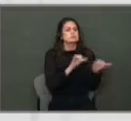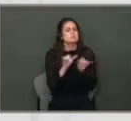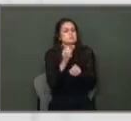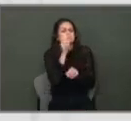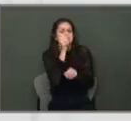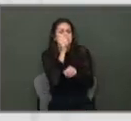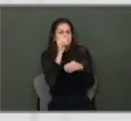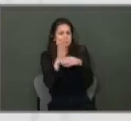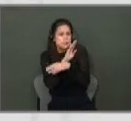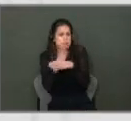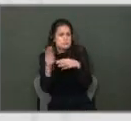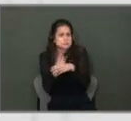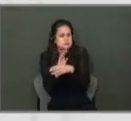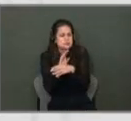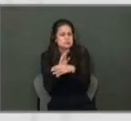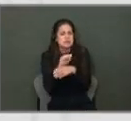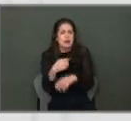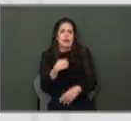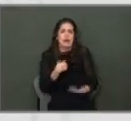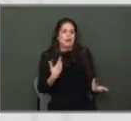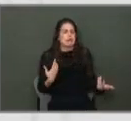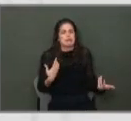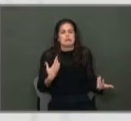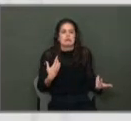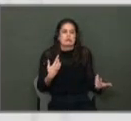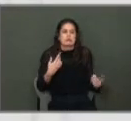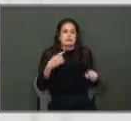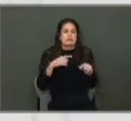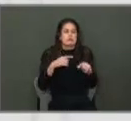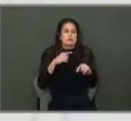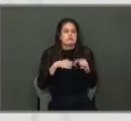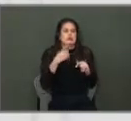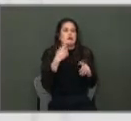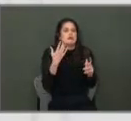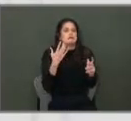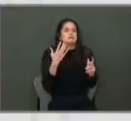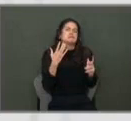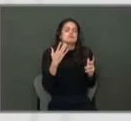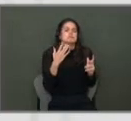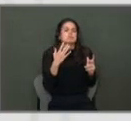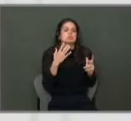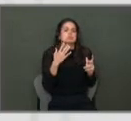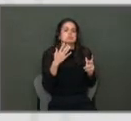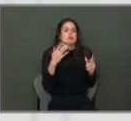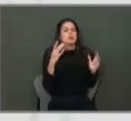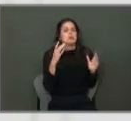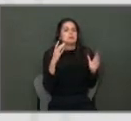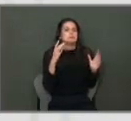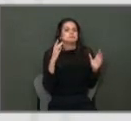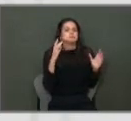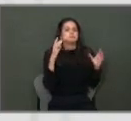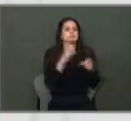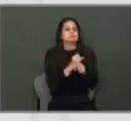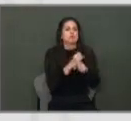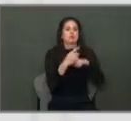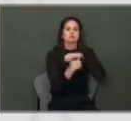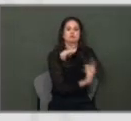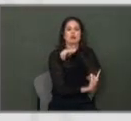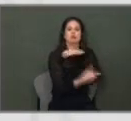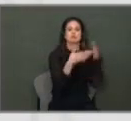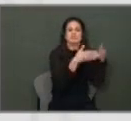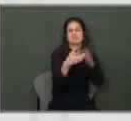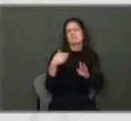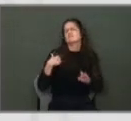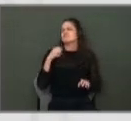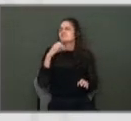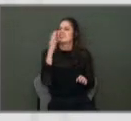I don't have the luxury of just saying, well, we're just going to do, we're going to consolidate garbage routes or we're not going to answer